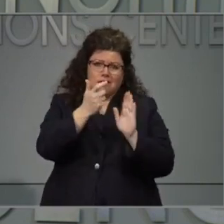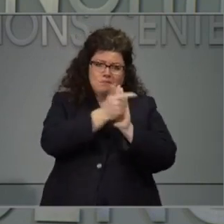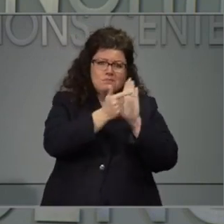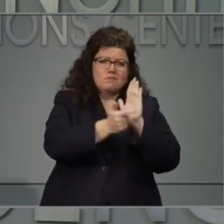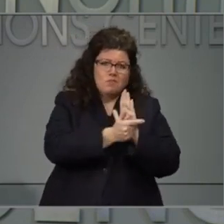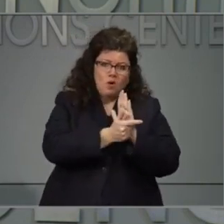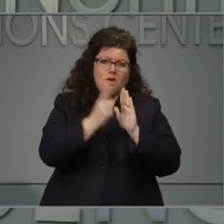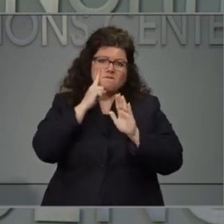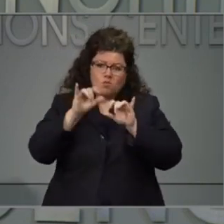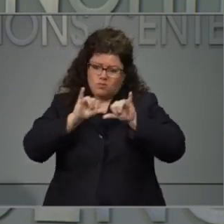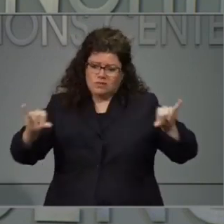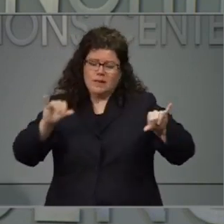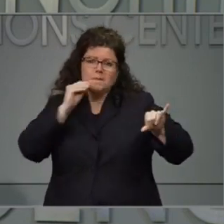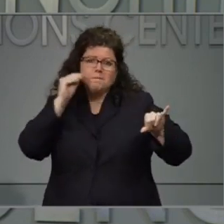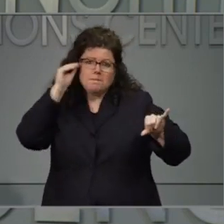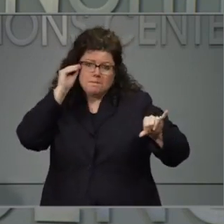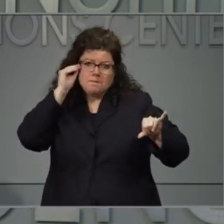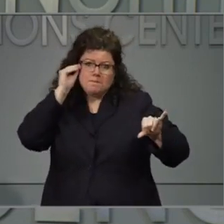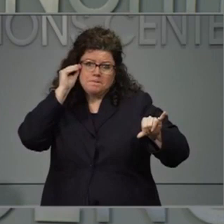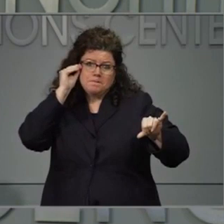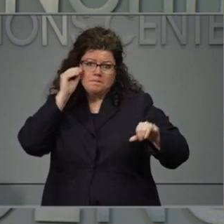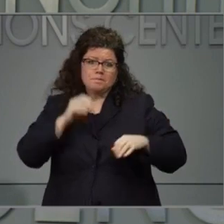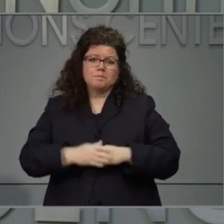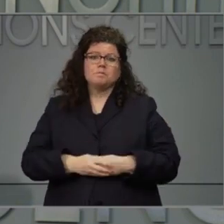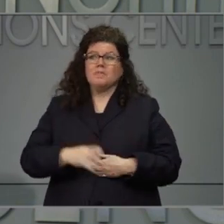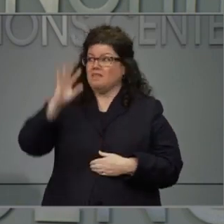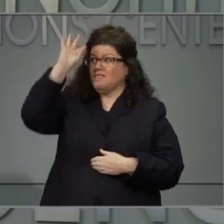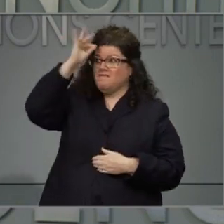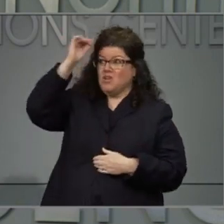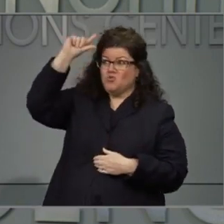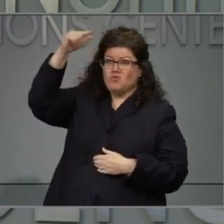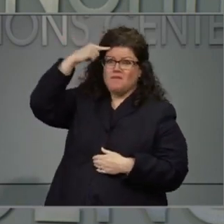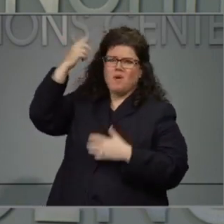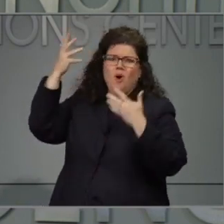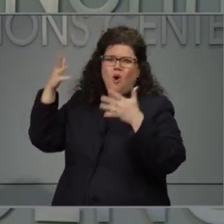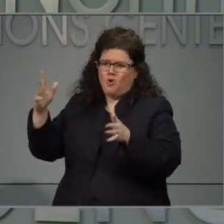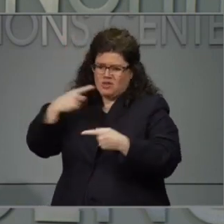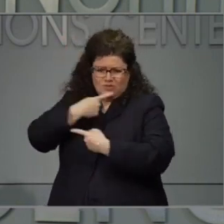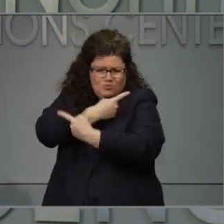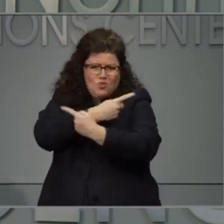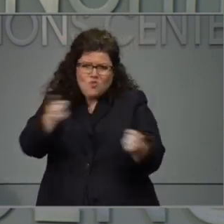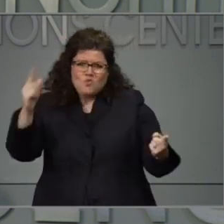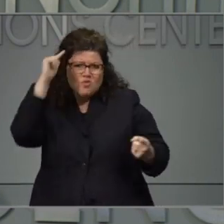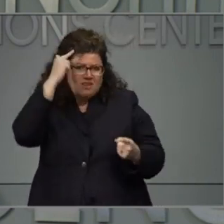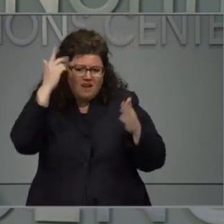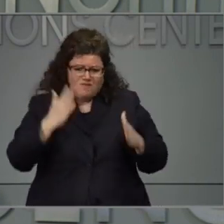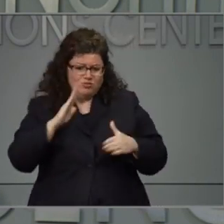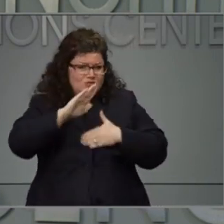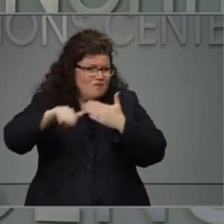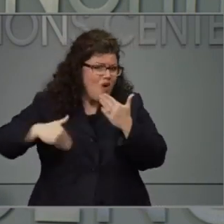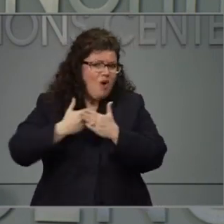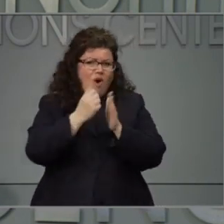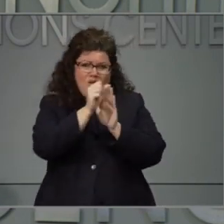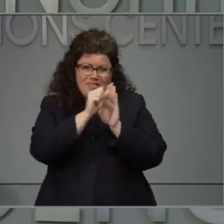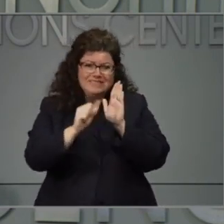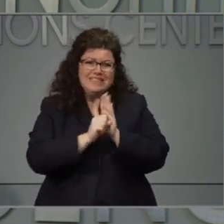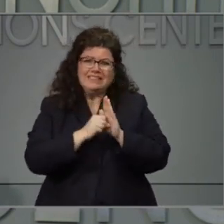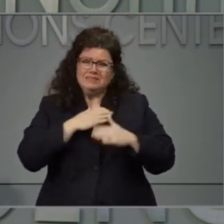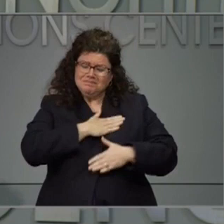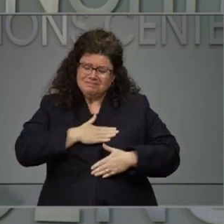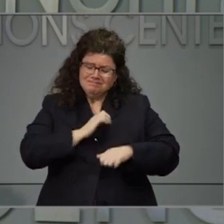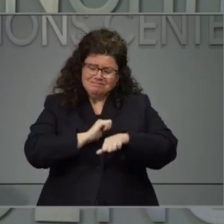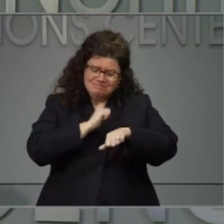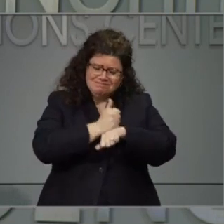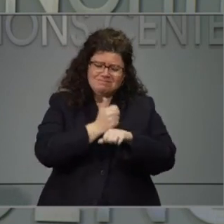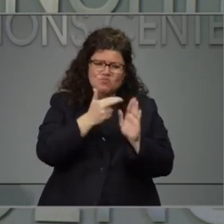that even the federal government has encouraged states to do what it can in order to make